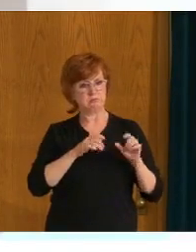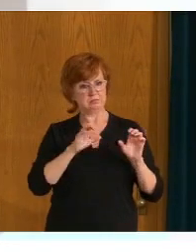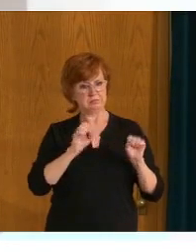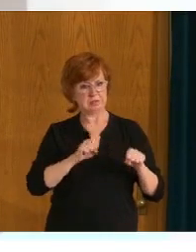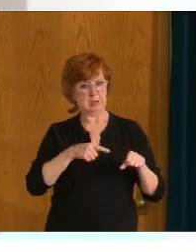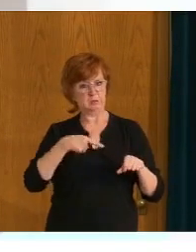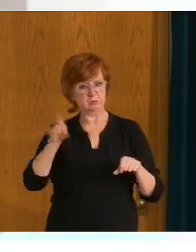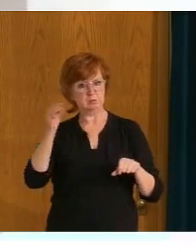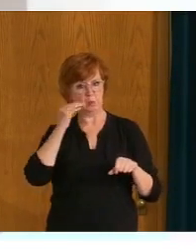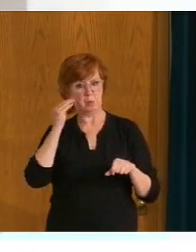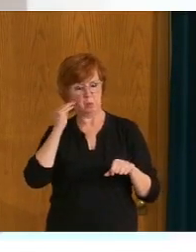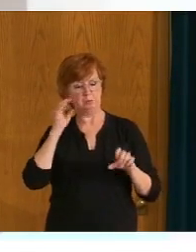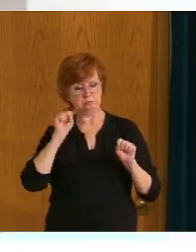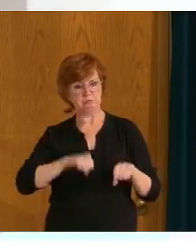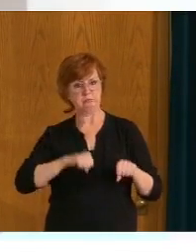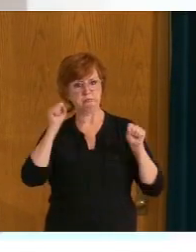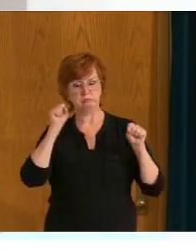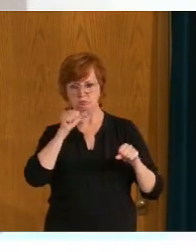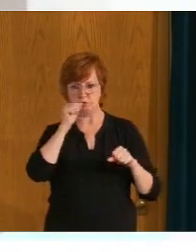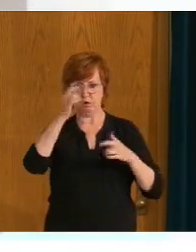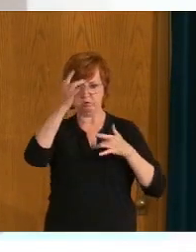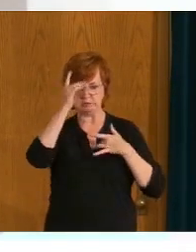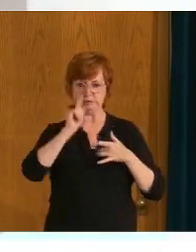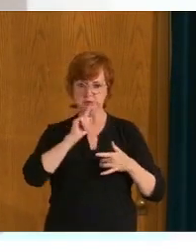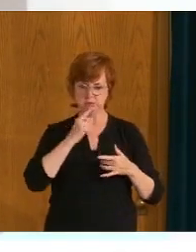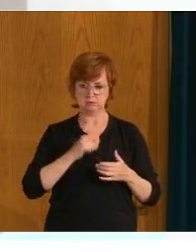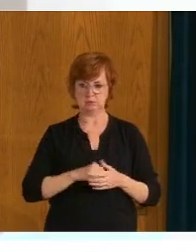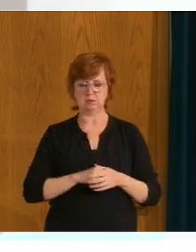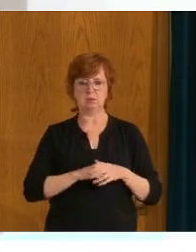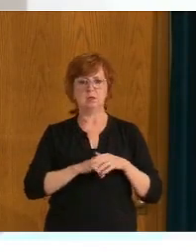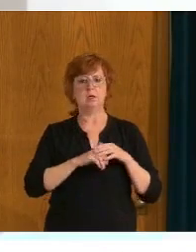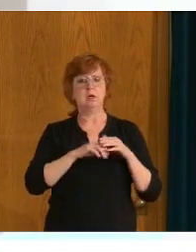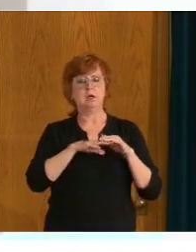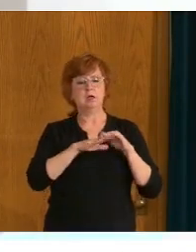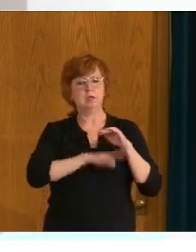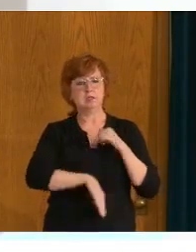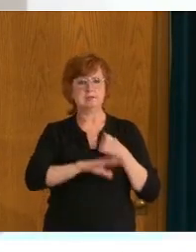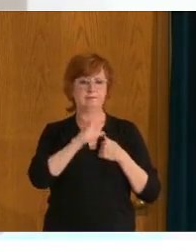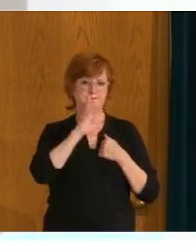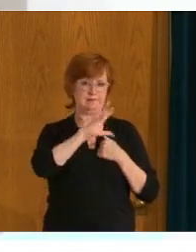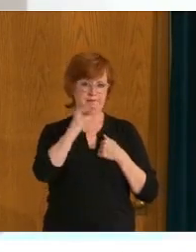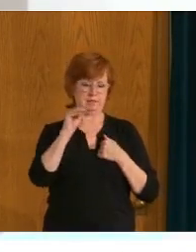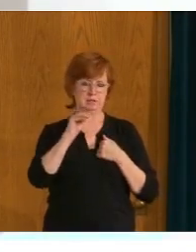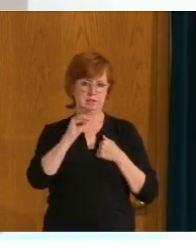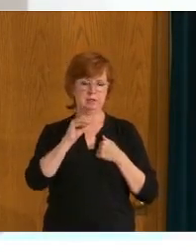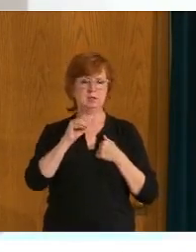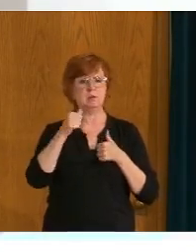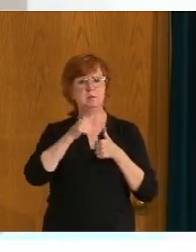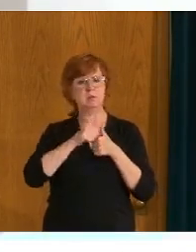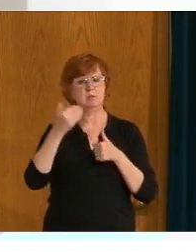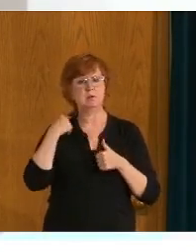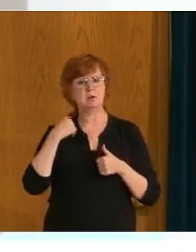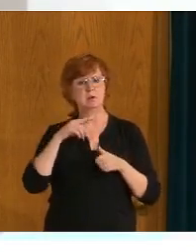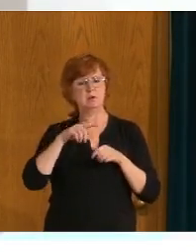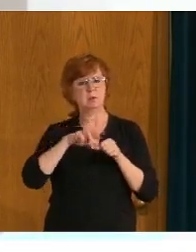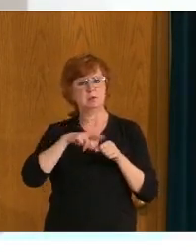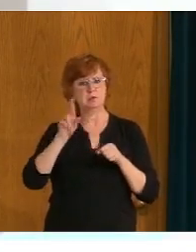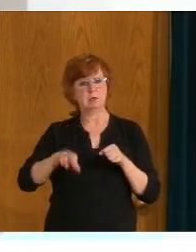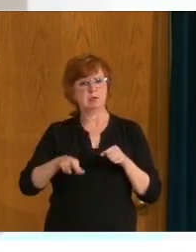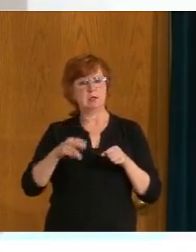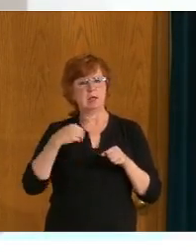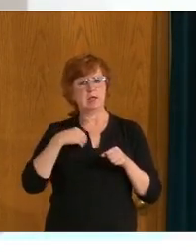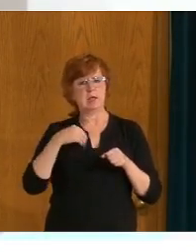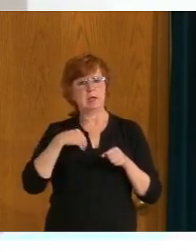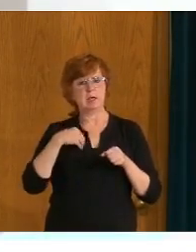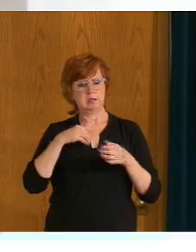new hospitalizations, um, especially in people who are younger than 50, uh, which we saw in Regina when we had the surge with the alpha variant.